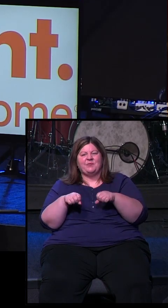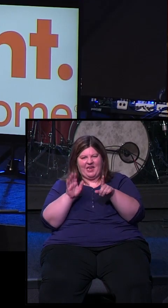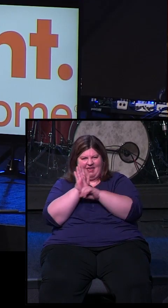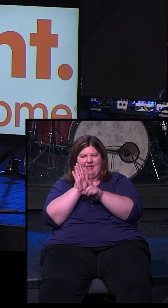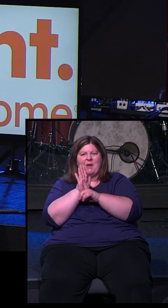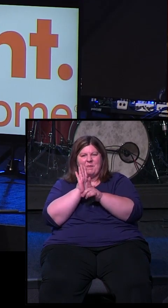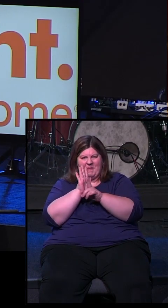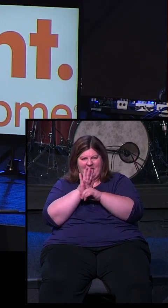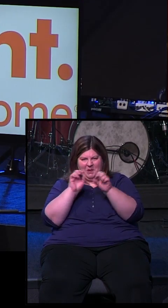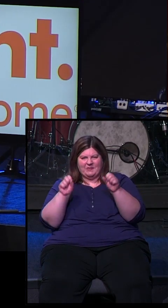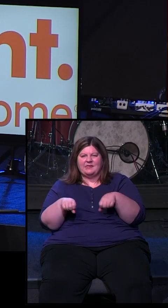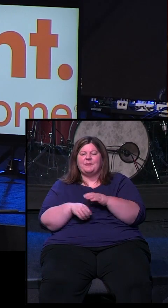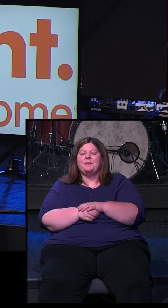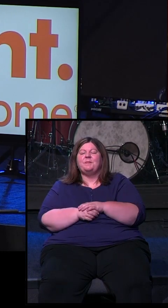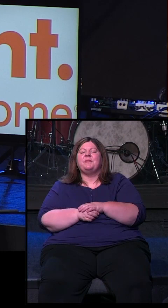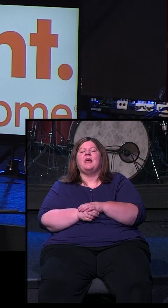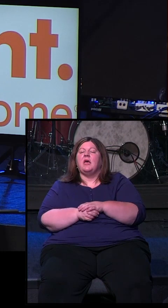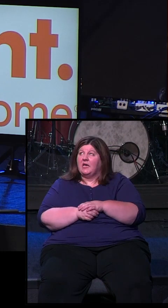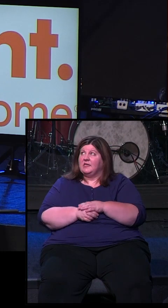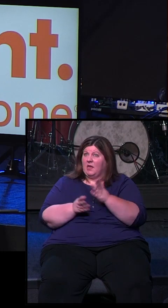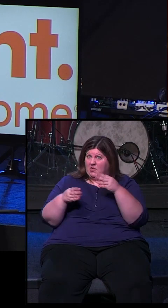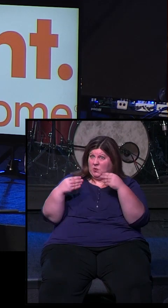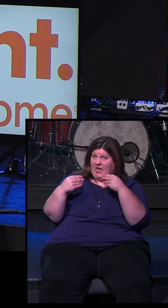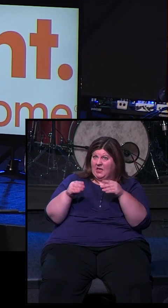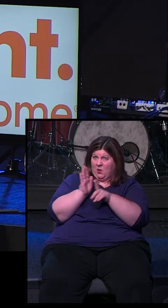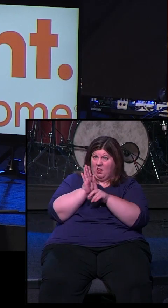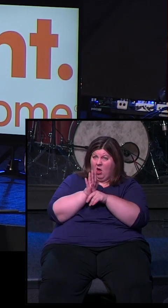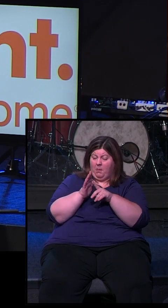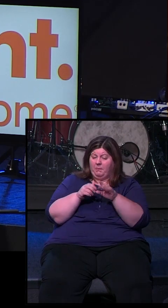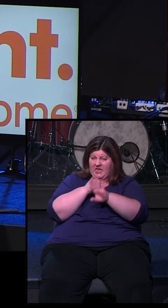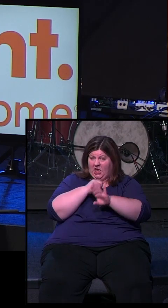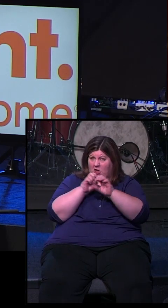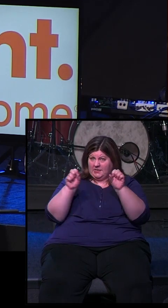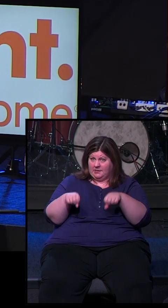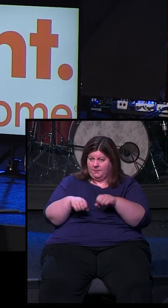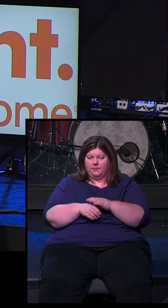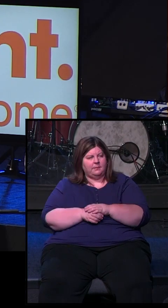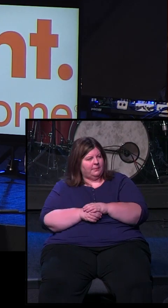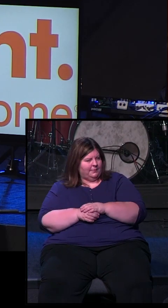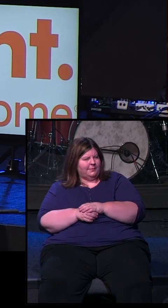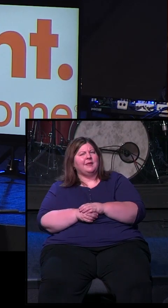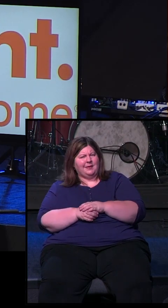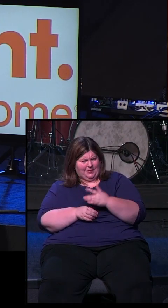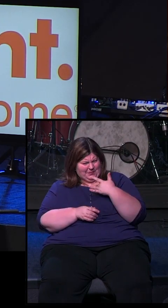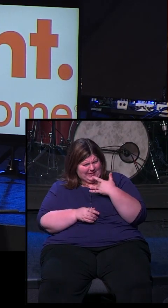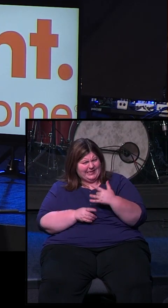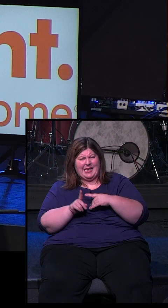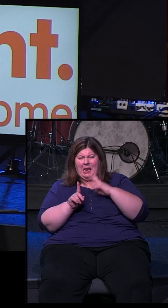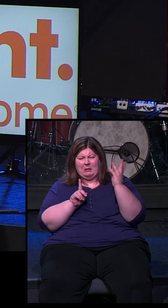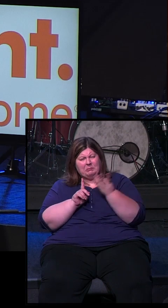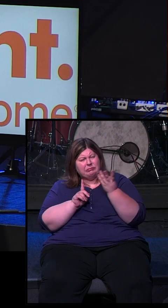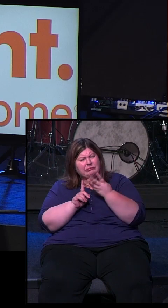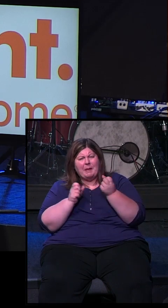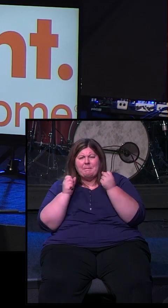announces, I'm from Vivint. I'm here. I would like to sell you a home security system. And we actually, I don't know about you guys, we get a whole lot of these door-to-door salesmen